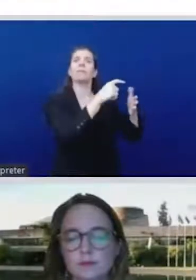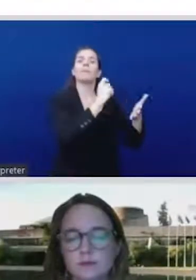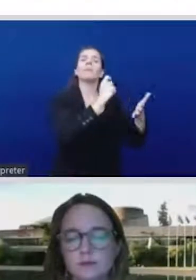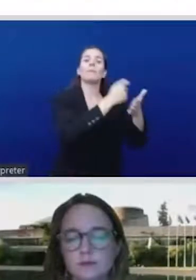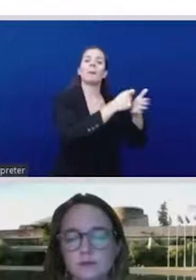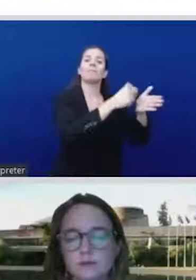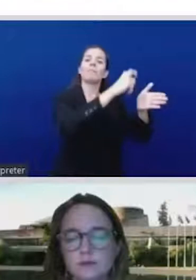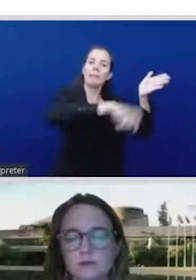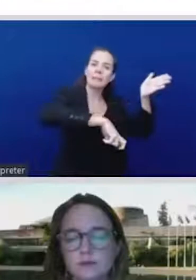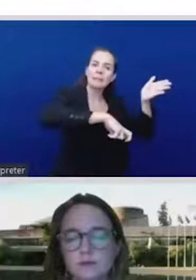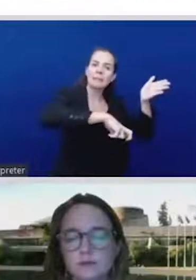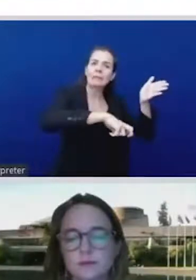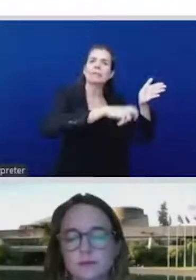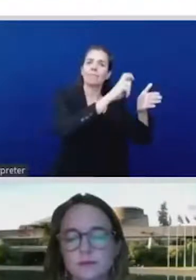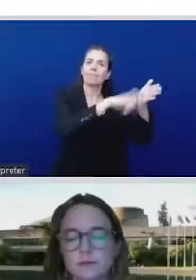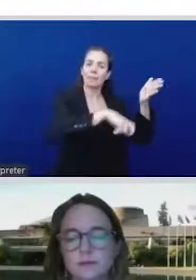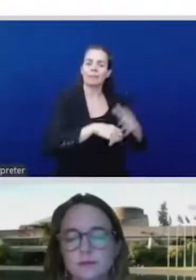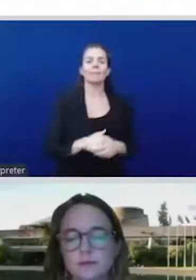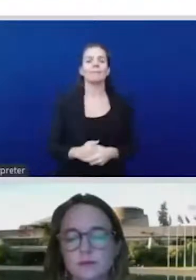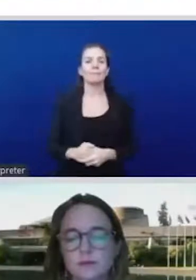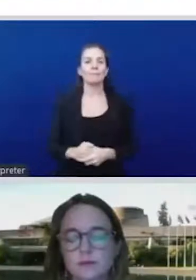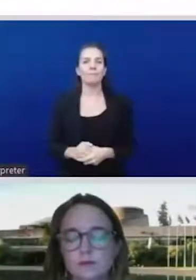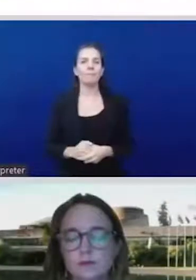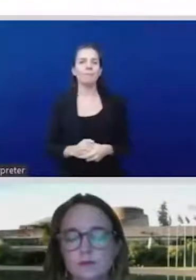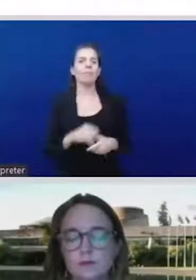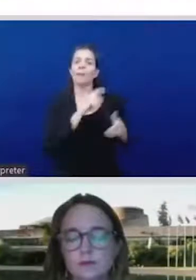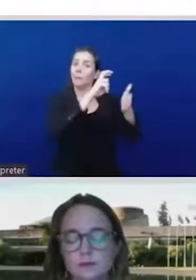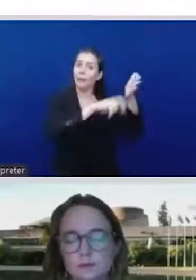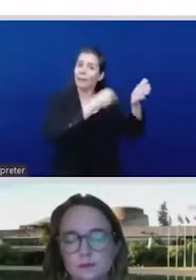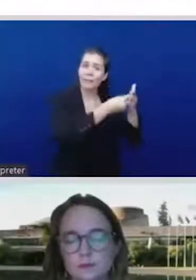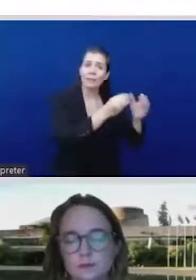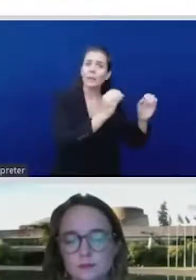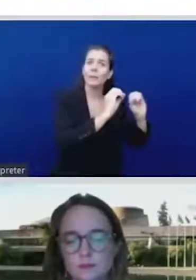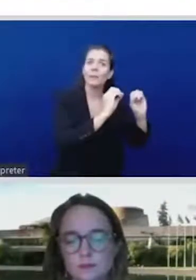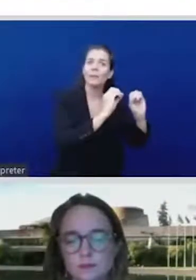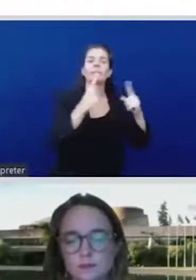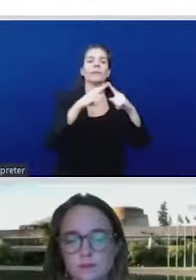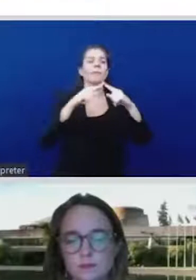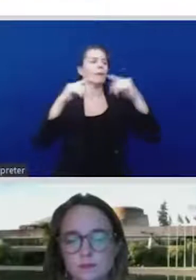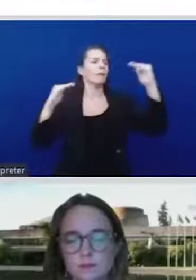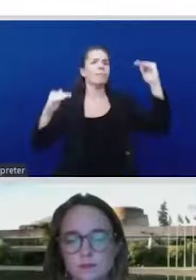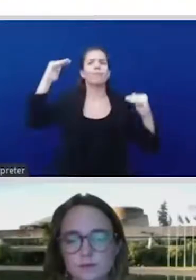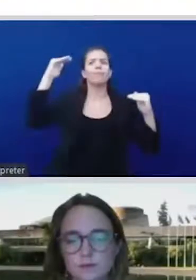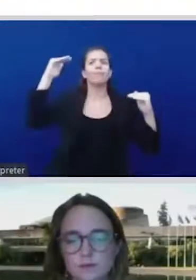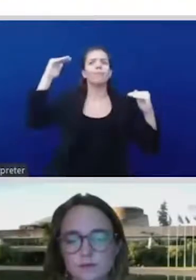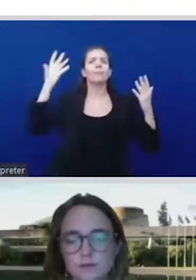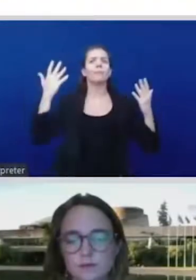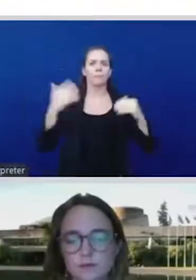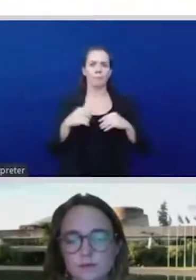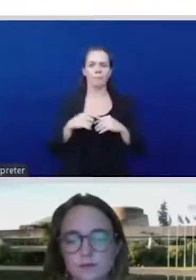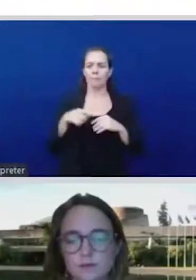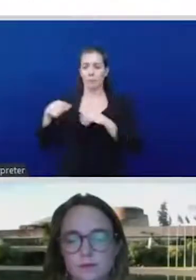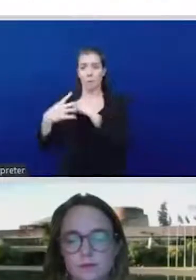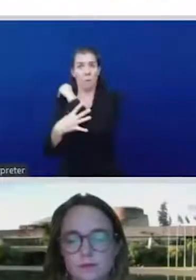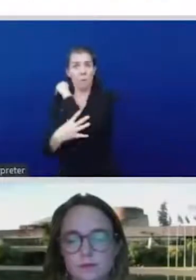the rich and poor by bailing at corporations who go on to use those taxpayers' dollars to pay sizable